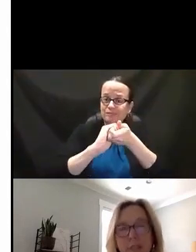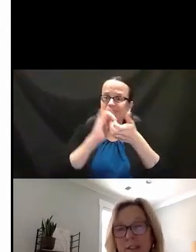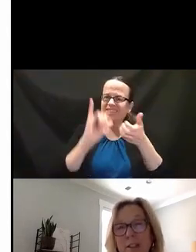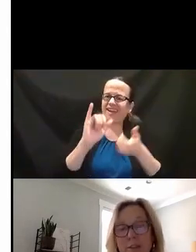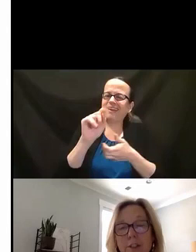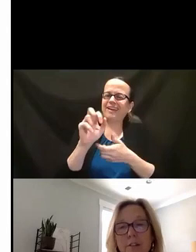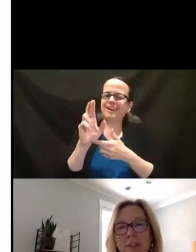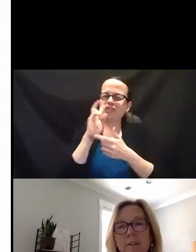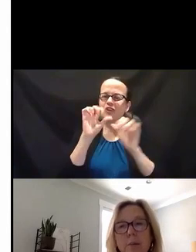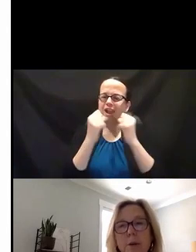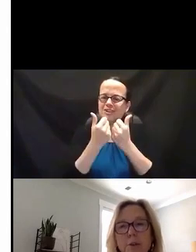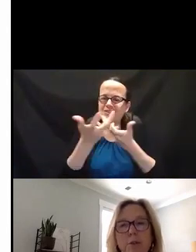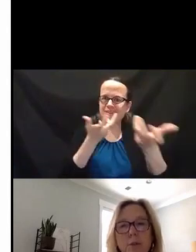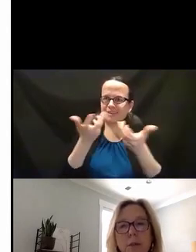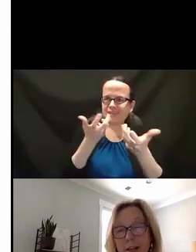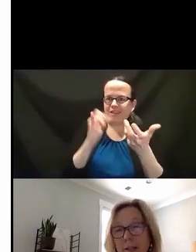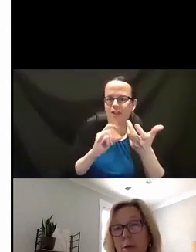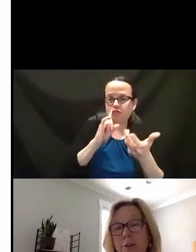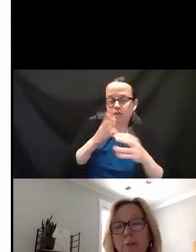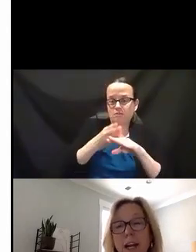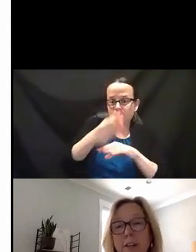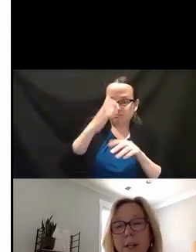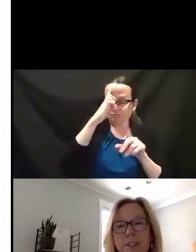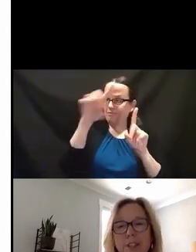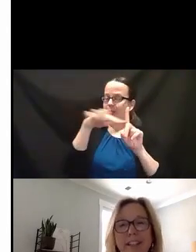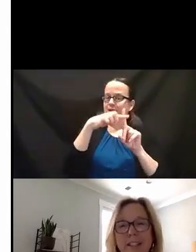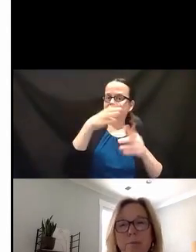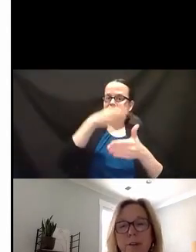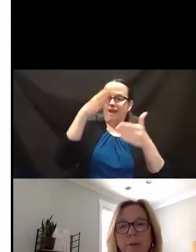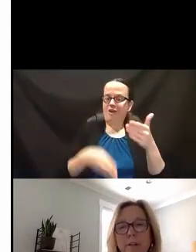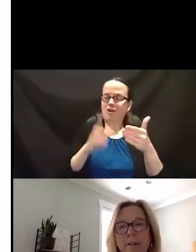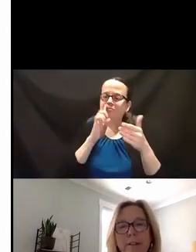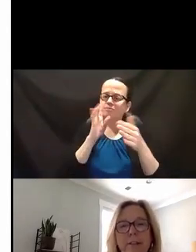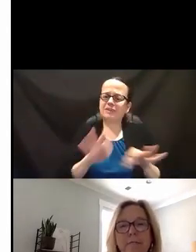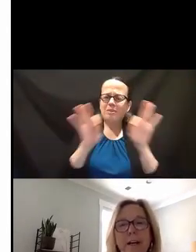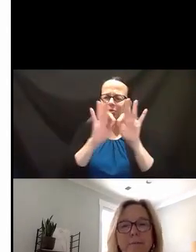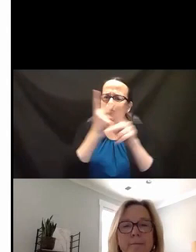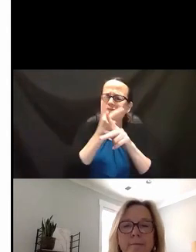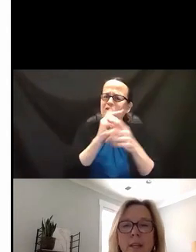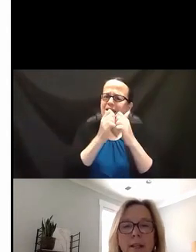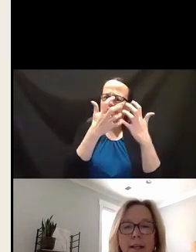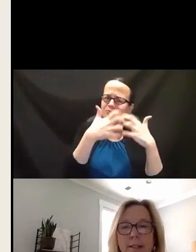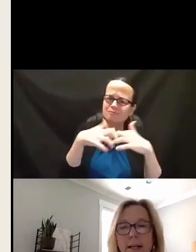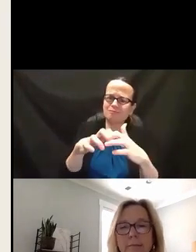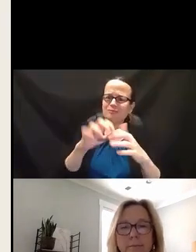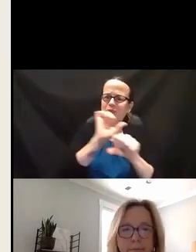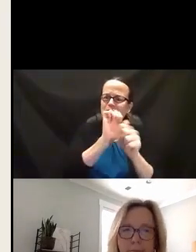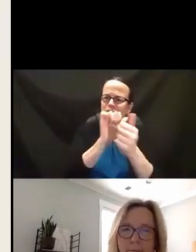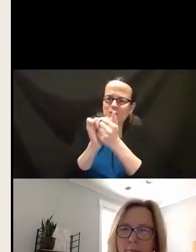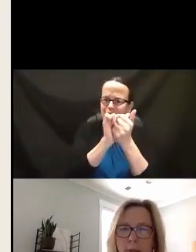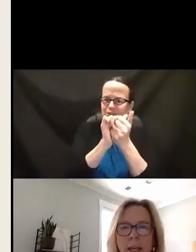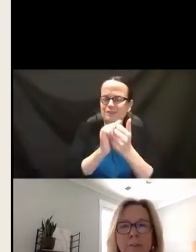a predictor of students having a post-school, a positive post-school outcome. So it's important we figure this stuff out. Next slide.